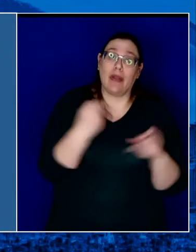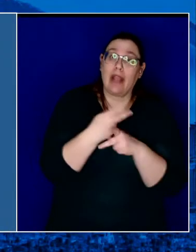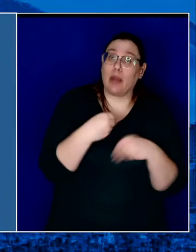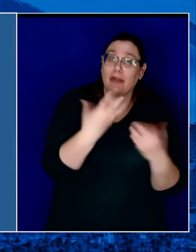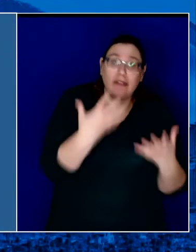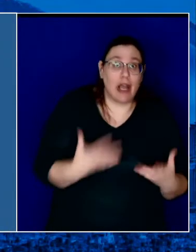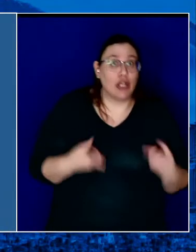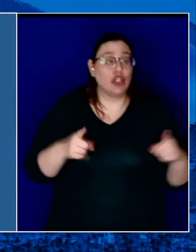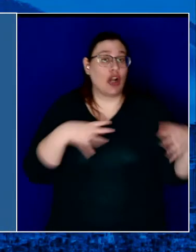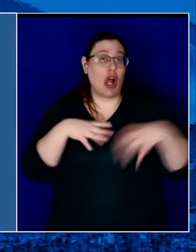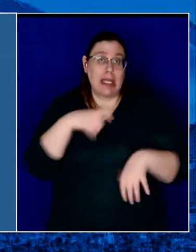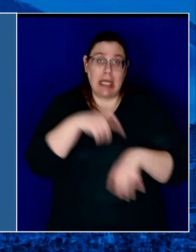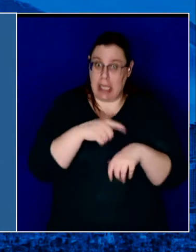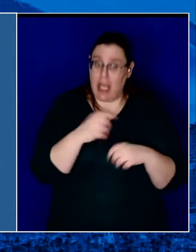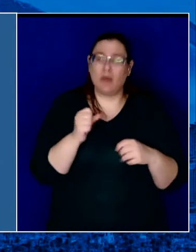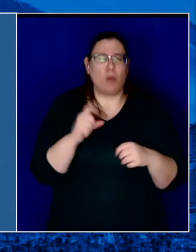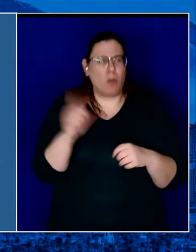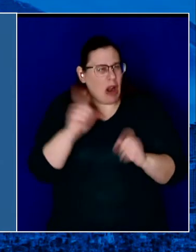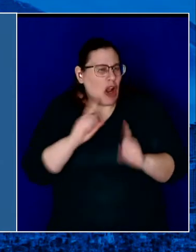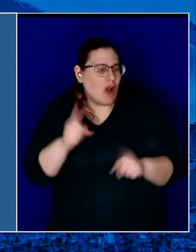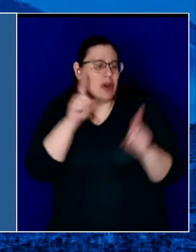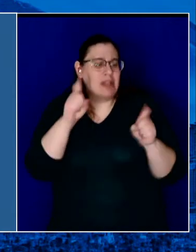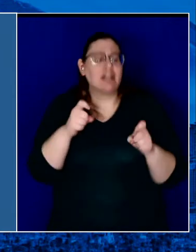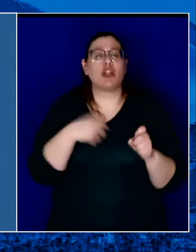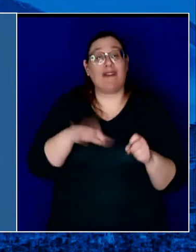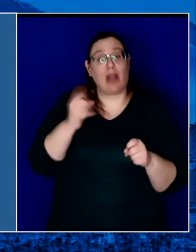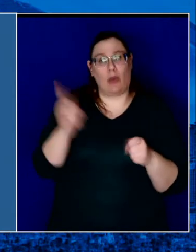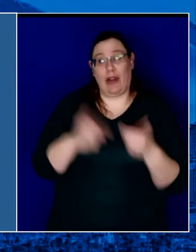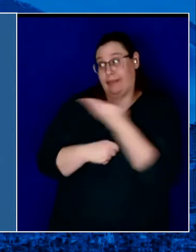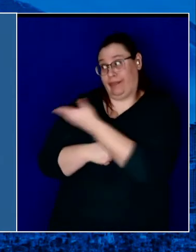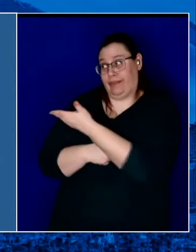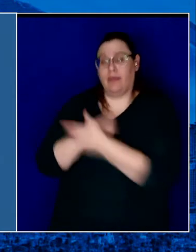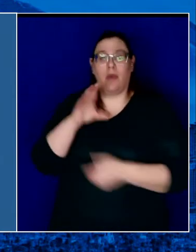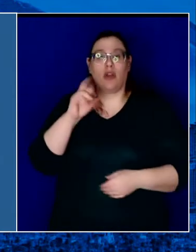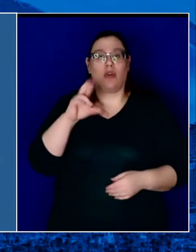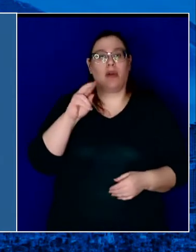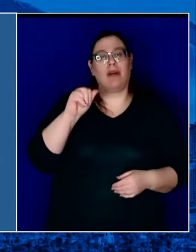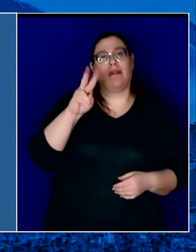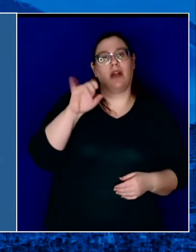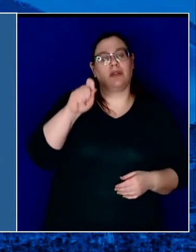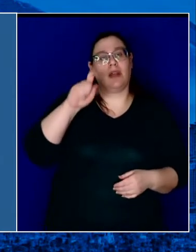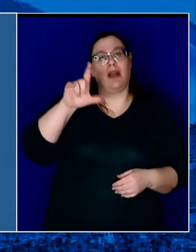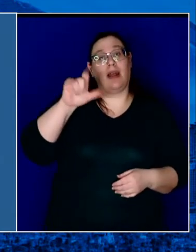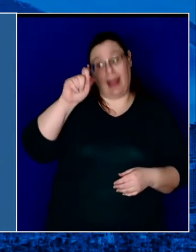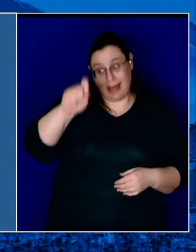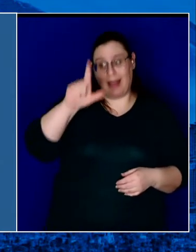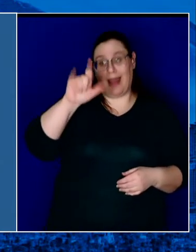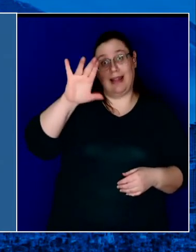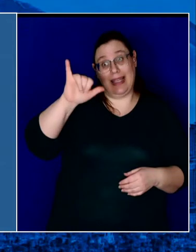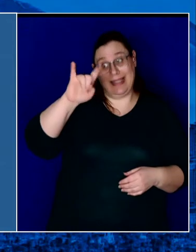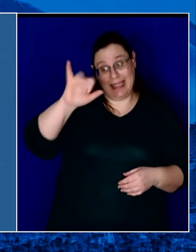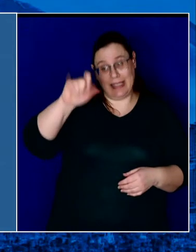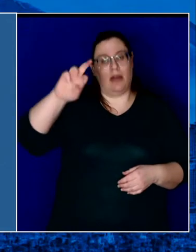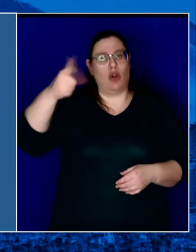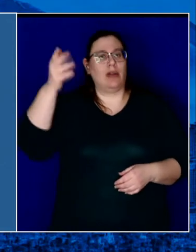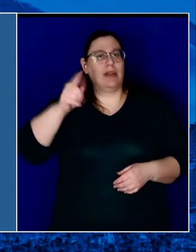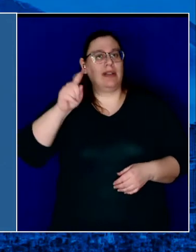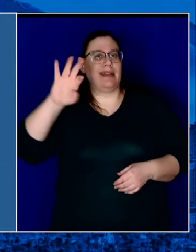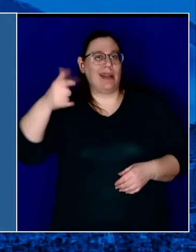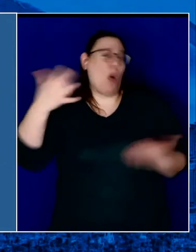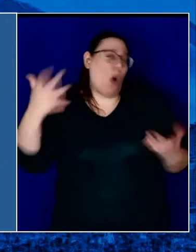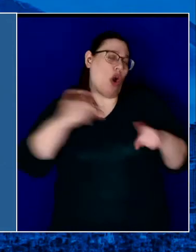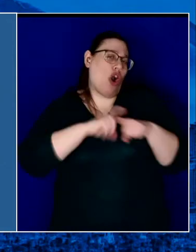holidays, and you can see all the places to get tested at coronavirus.lacity.org slash testing, or just call us at 311.